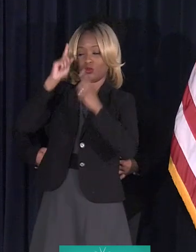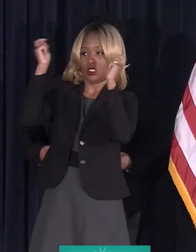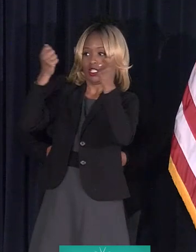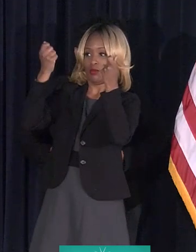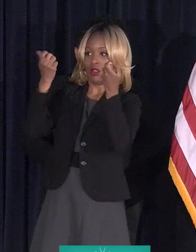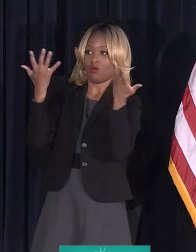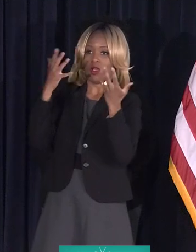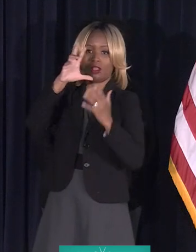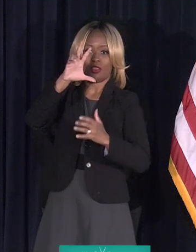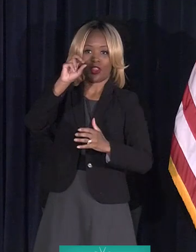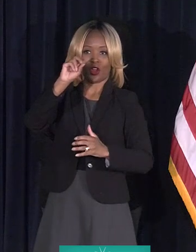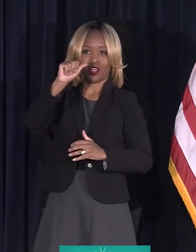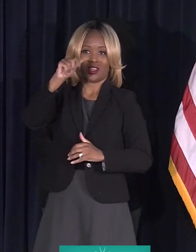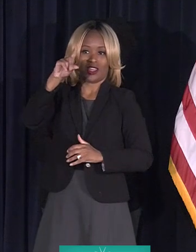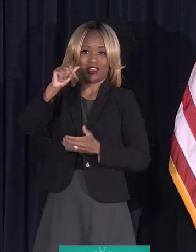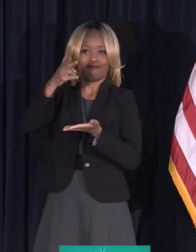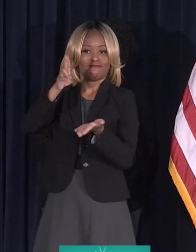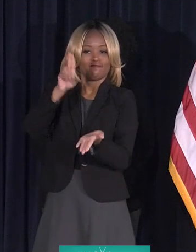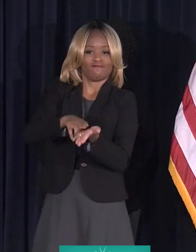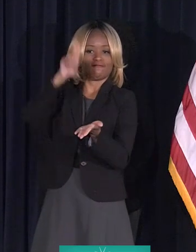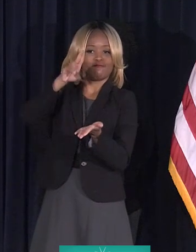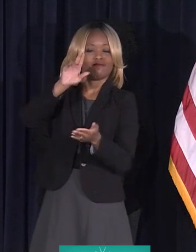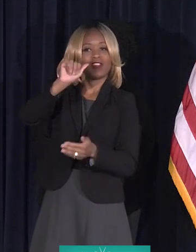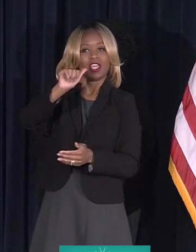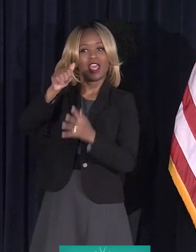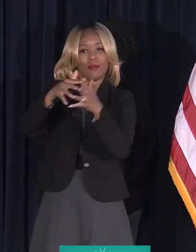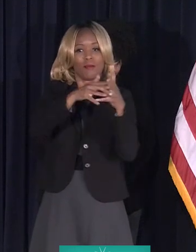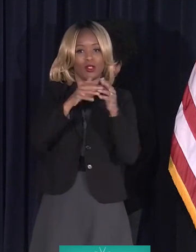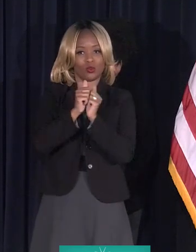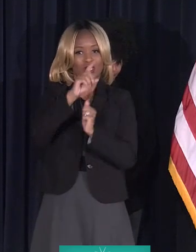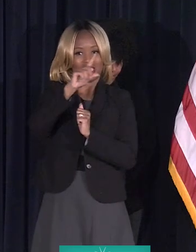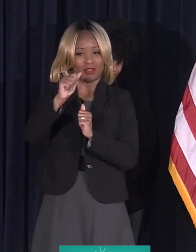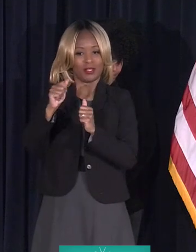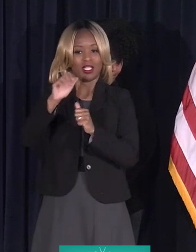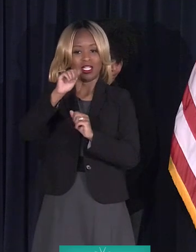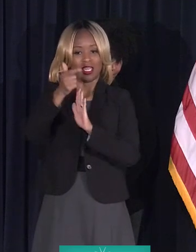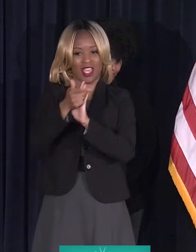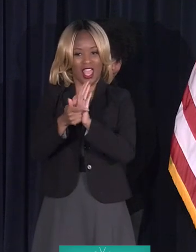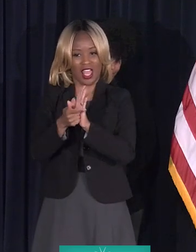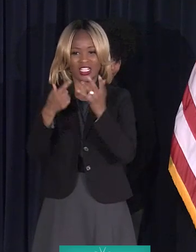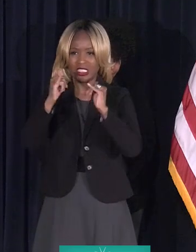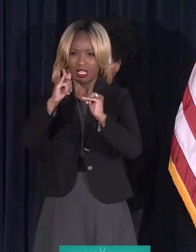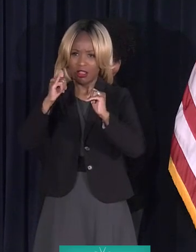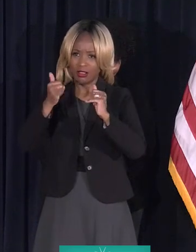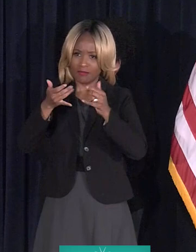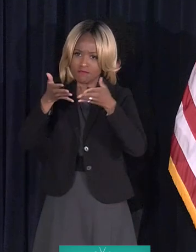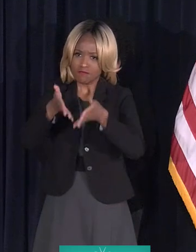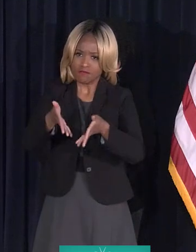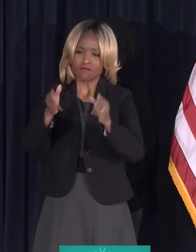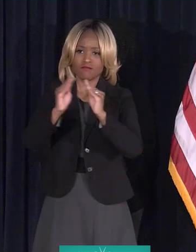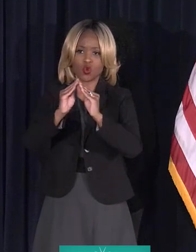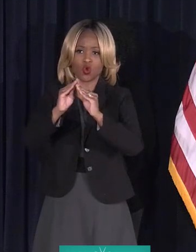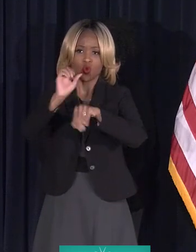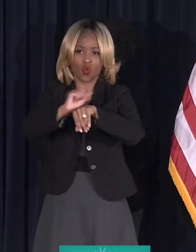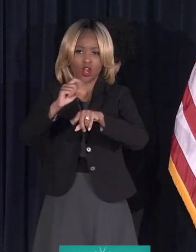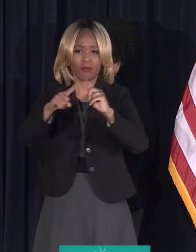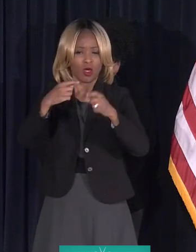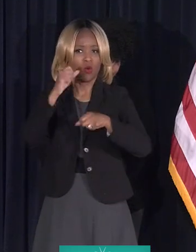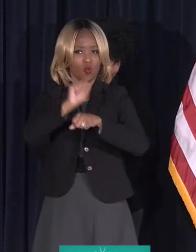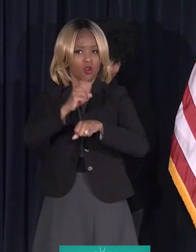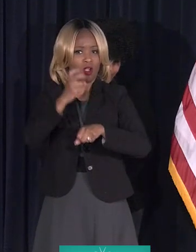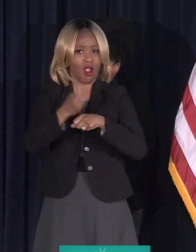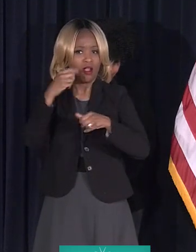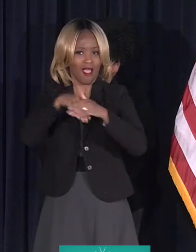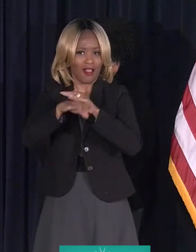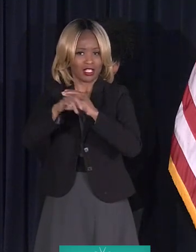30th anniversary of the signing of the Americans with Disabilities Act. We still have a ways to go, but we are committed to ensuring access to all Detroiters.